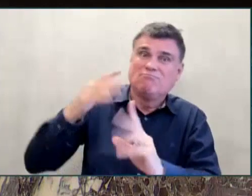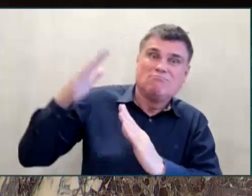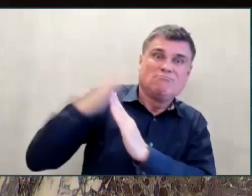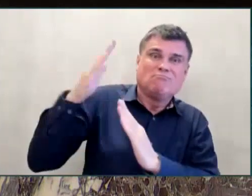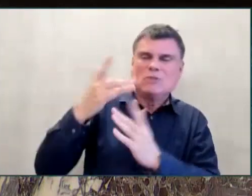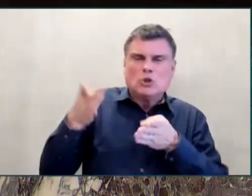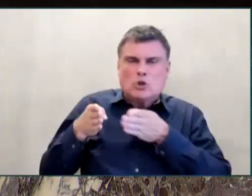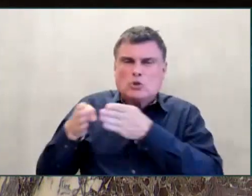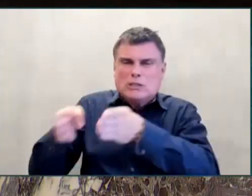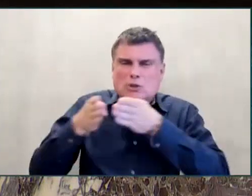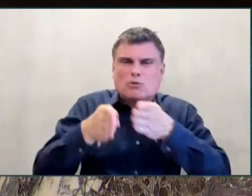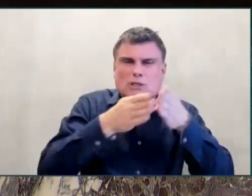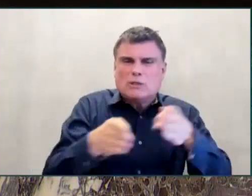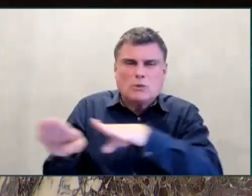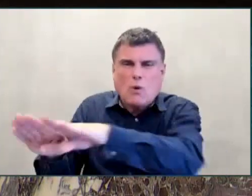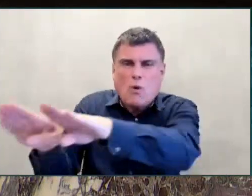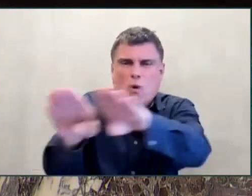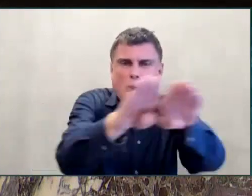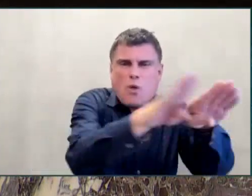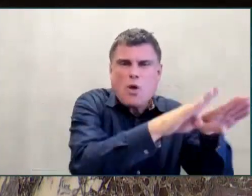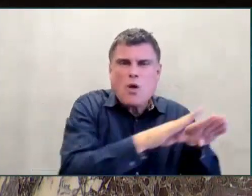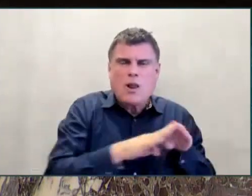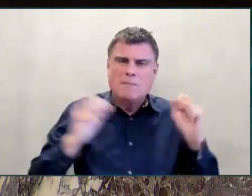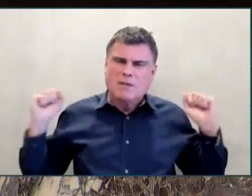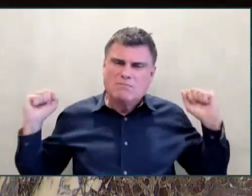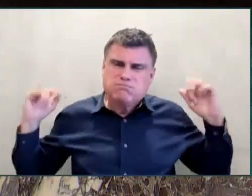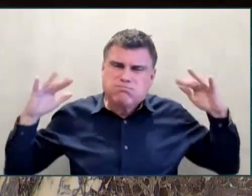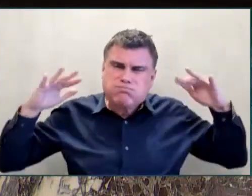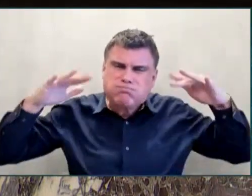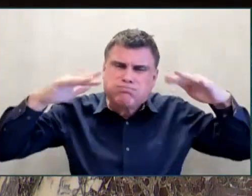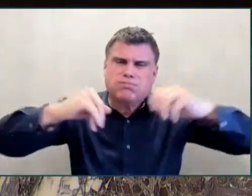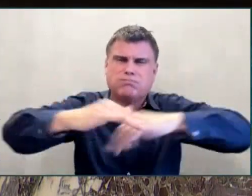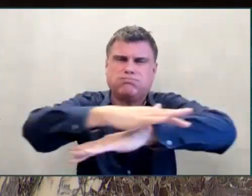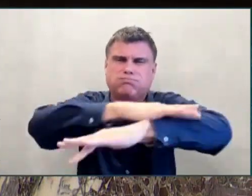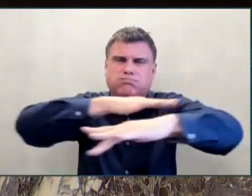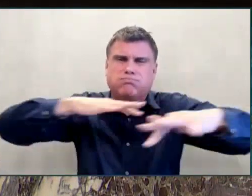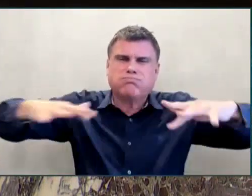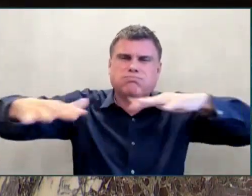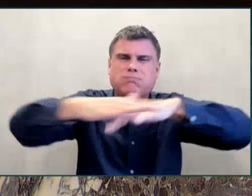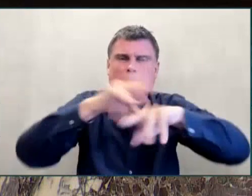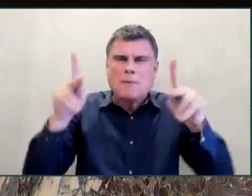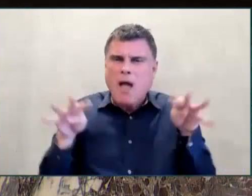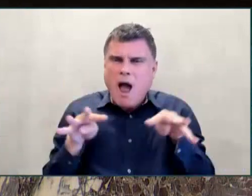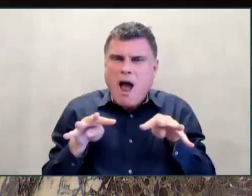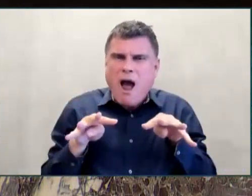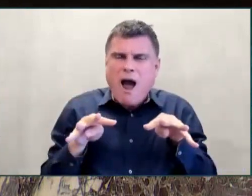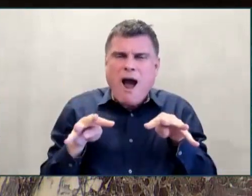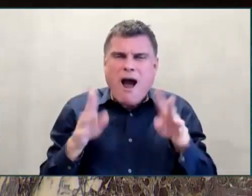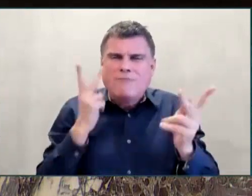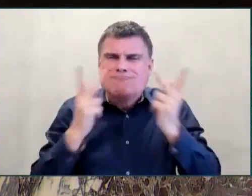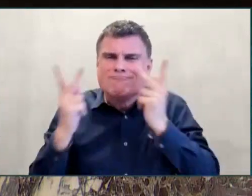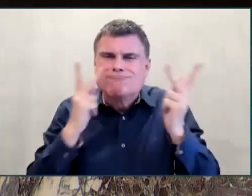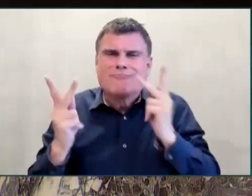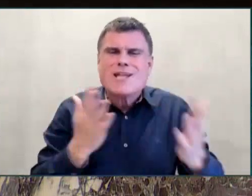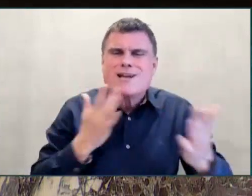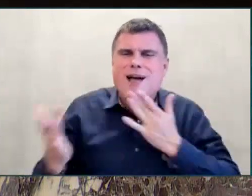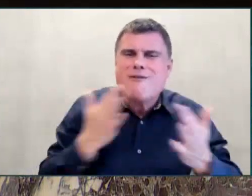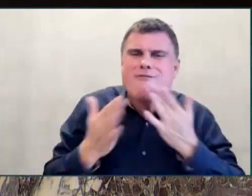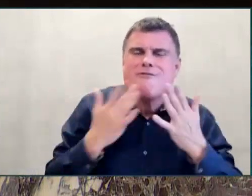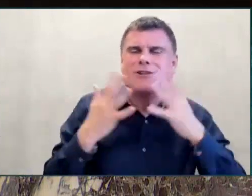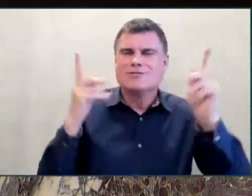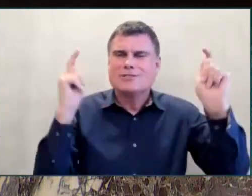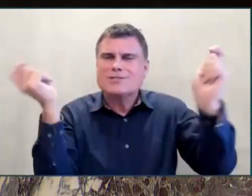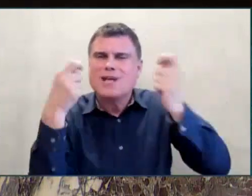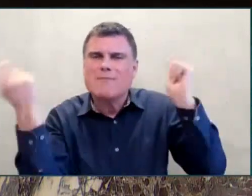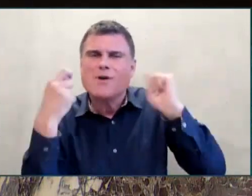over partook and watched this colourful parade and festival which took place for the first time since 2019. It was